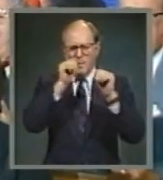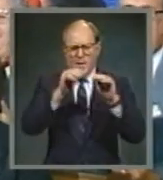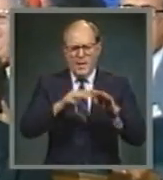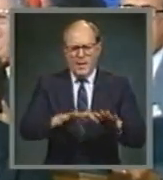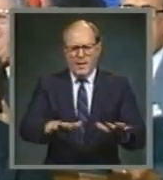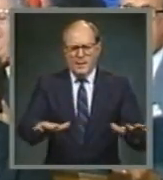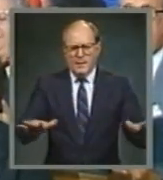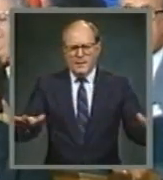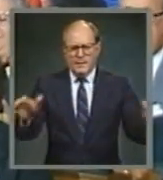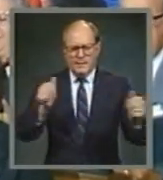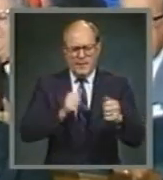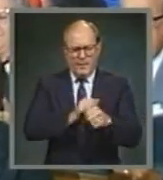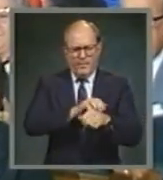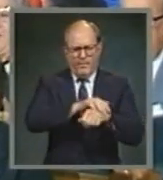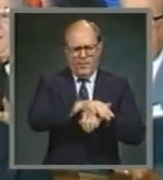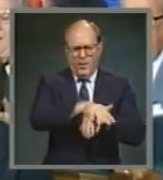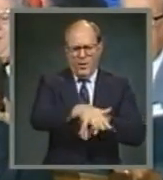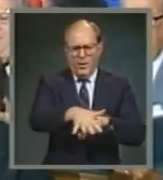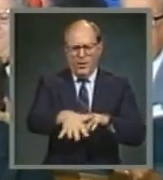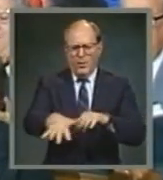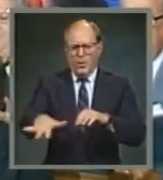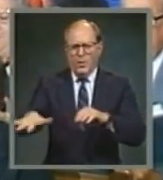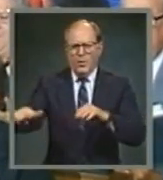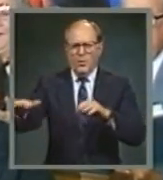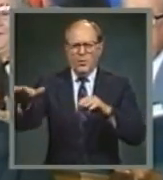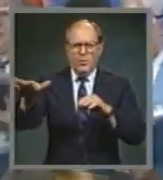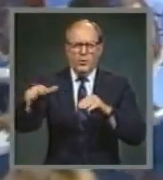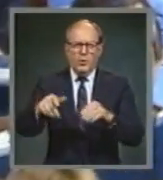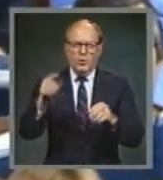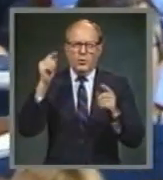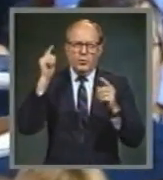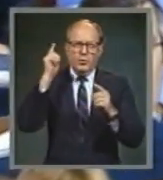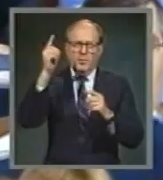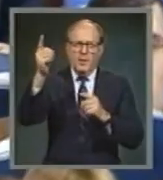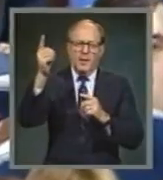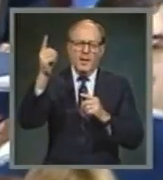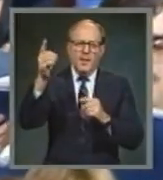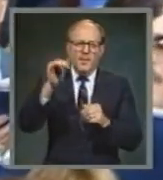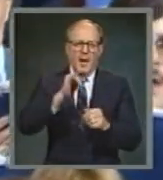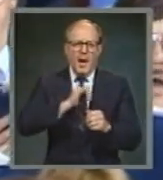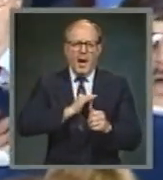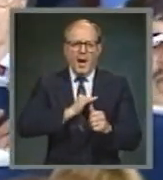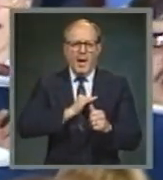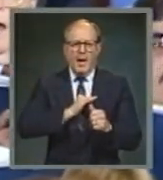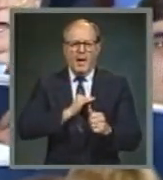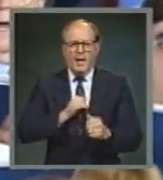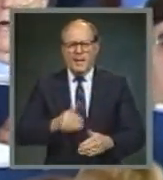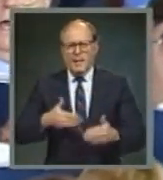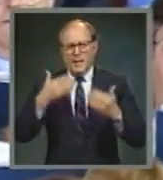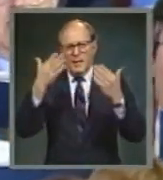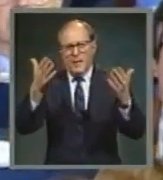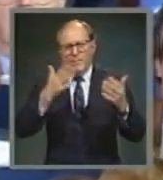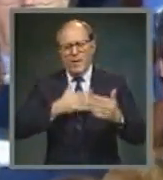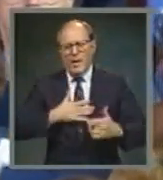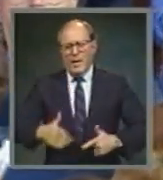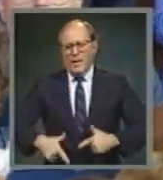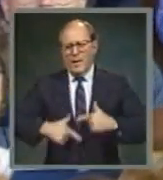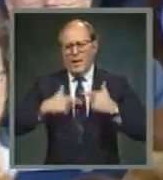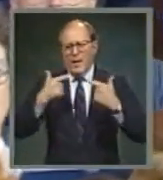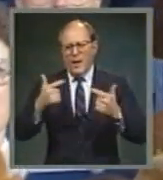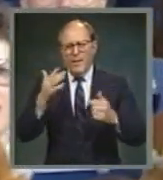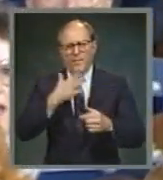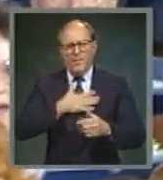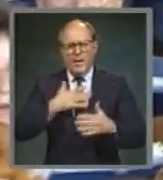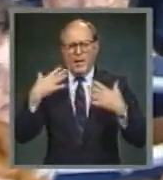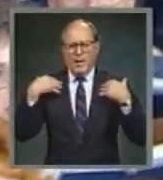blessings flowed to Him, my life, my